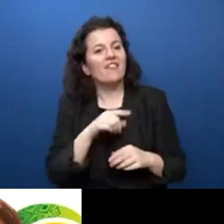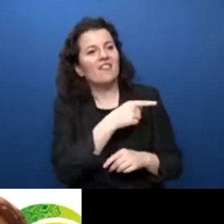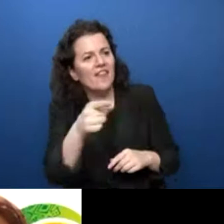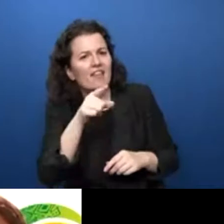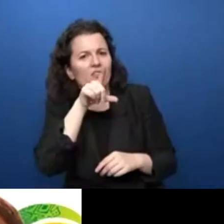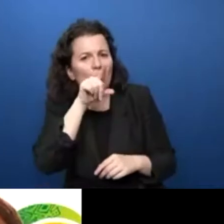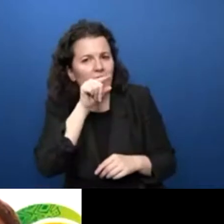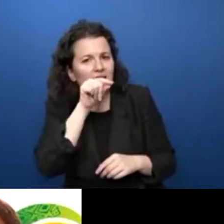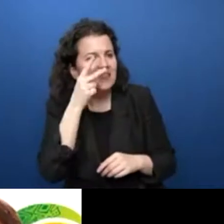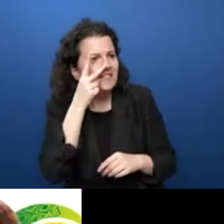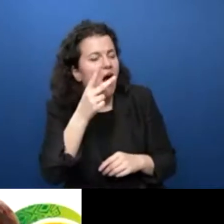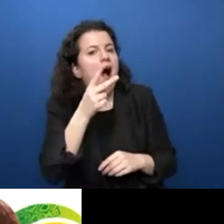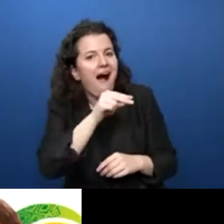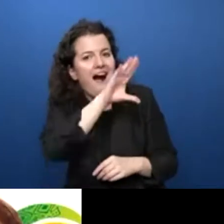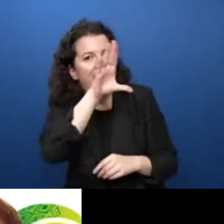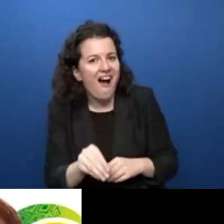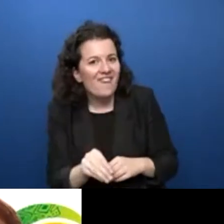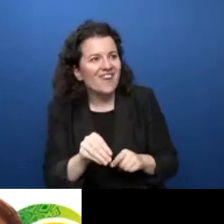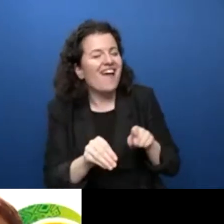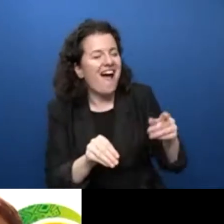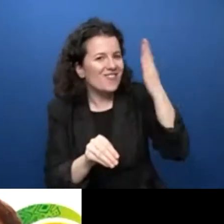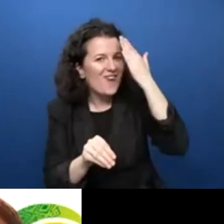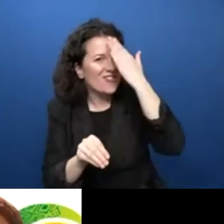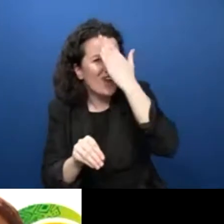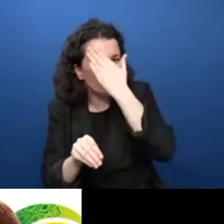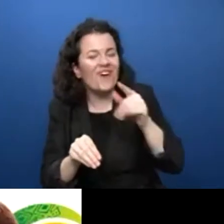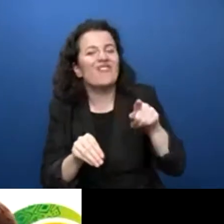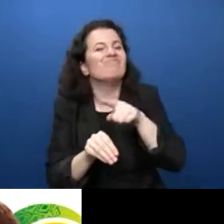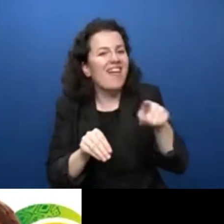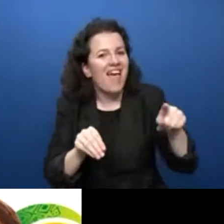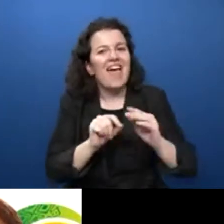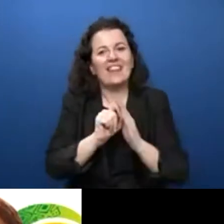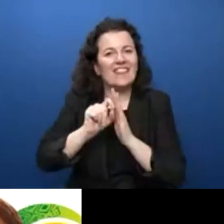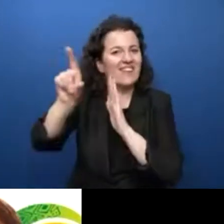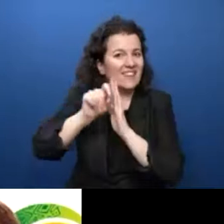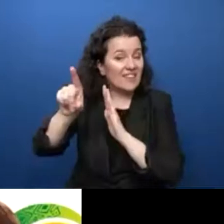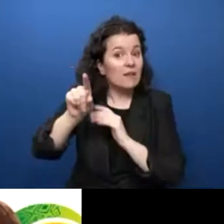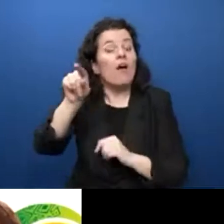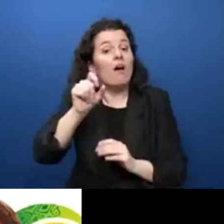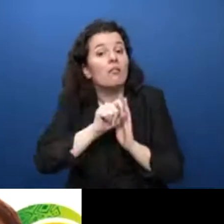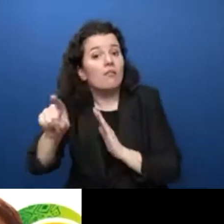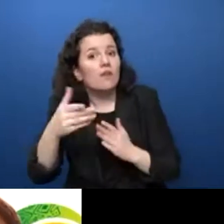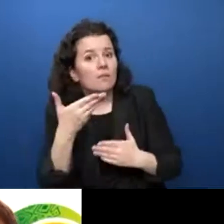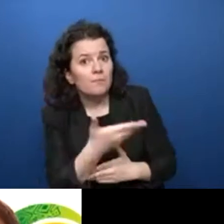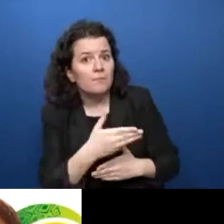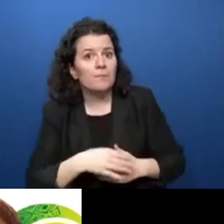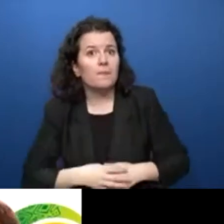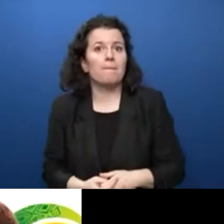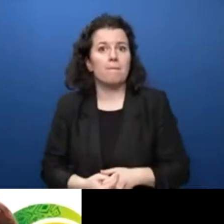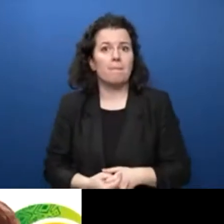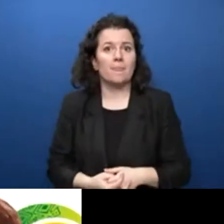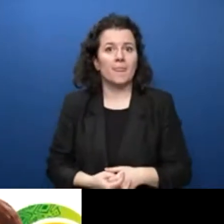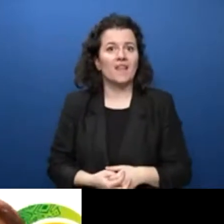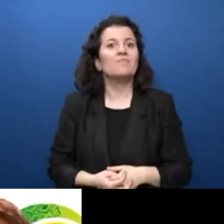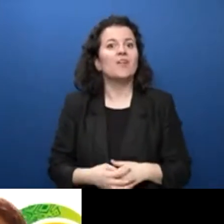from our Africa Generation Connect youth group. We have Noha saying about the speech by Her Excellence, the President of Ethiopia,